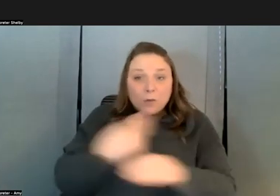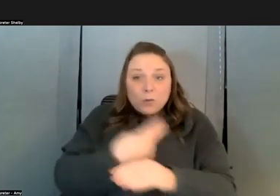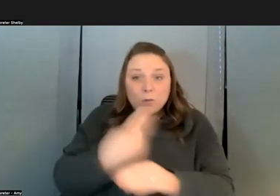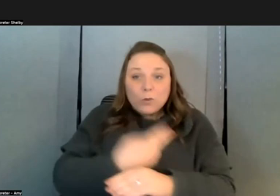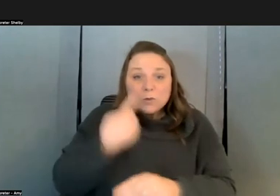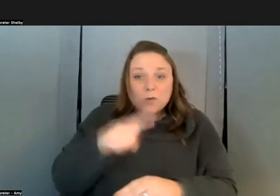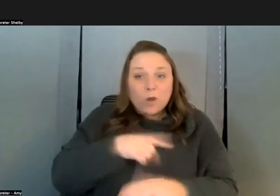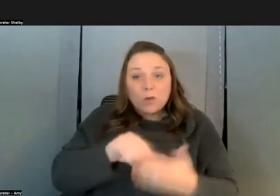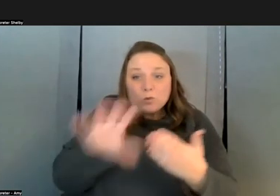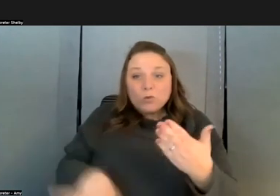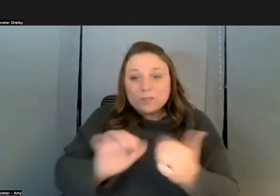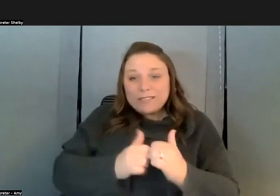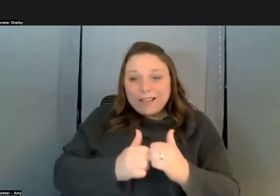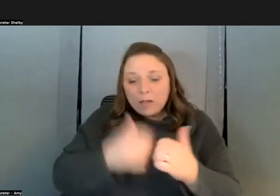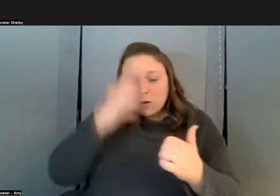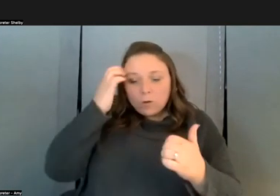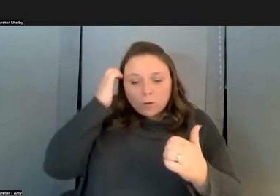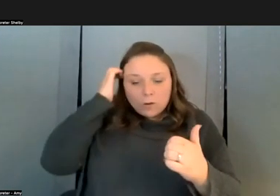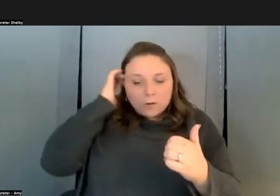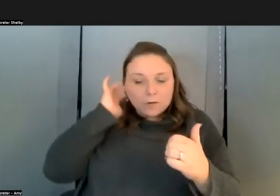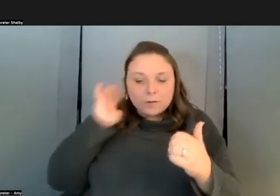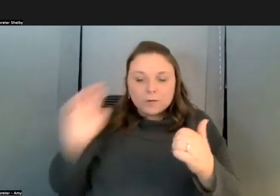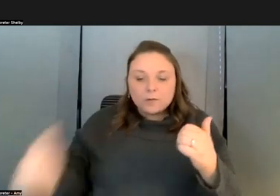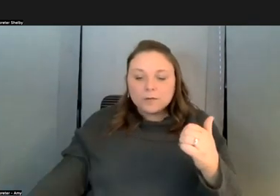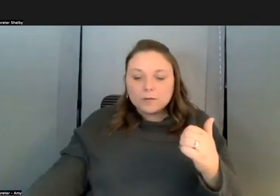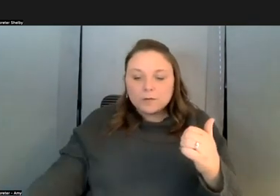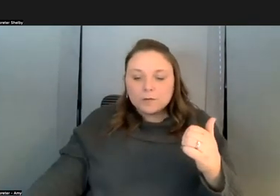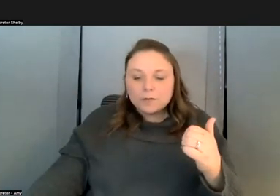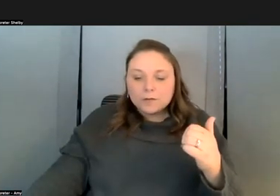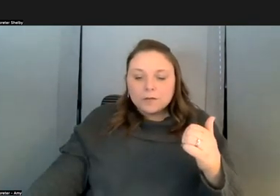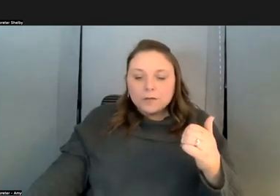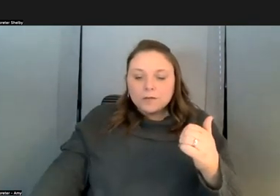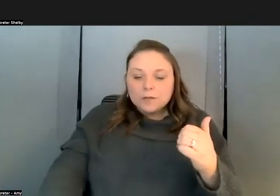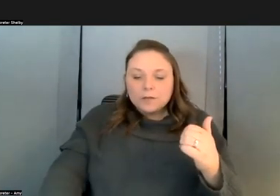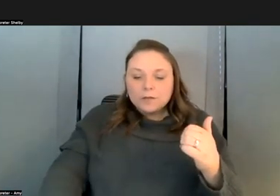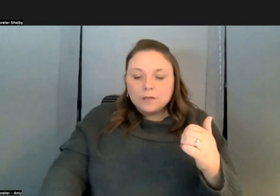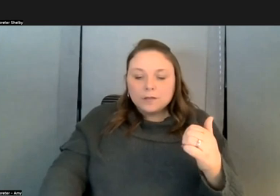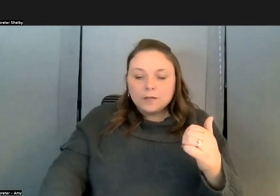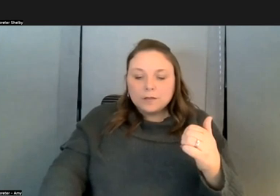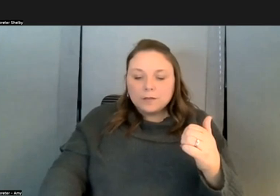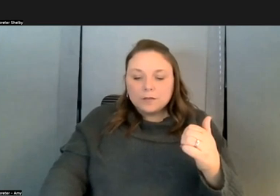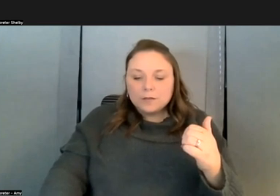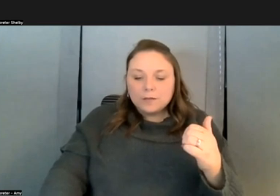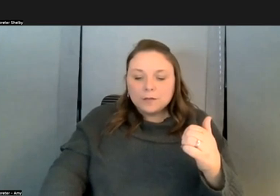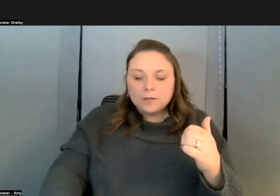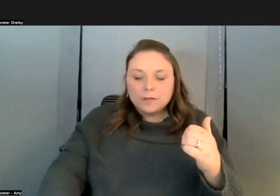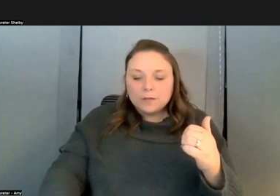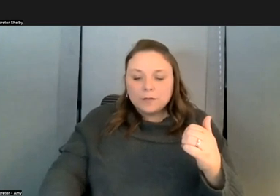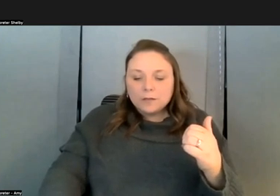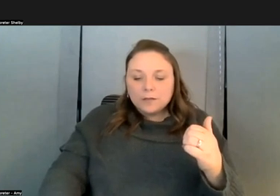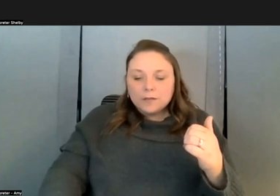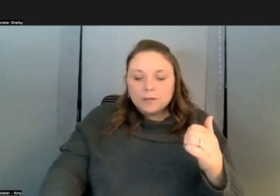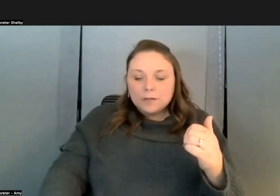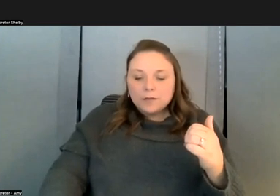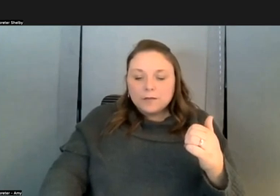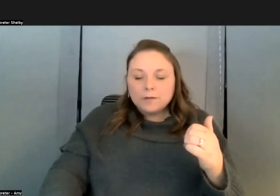you know uh we're thinking about you know what sort of activities can we do in class or uh you know